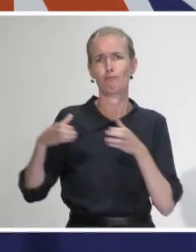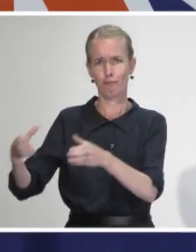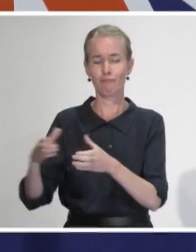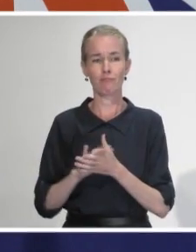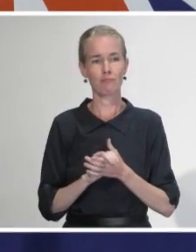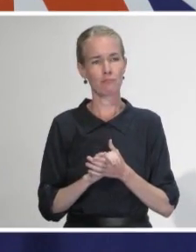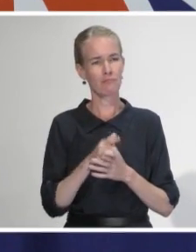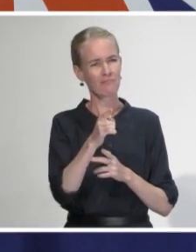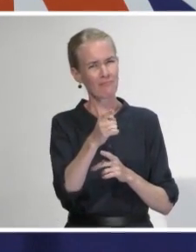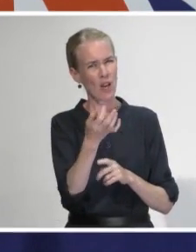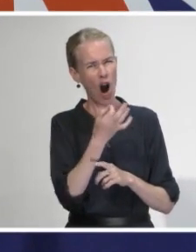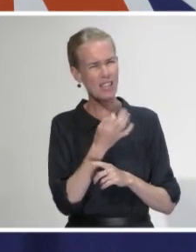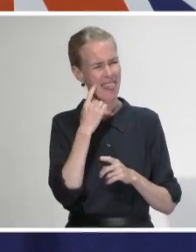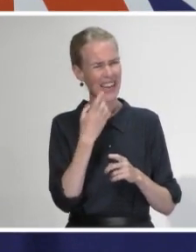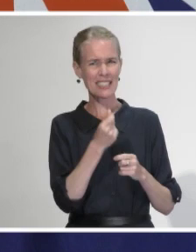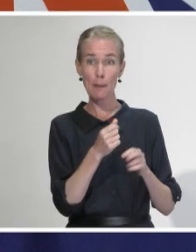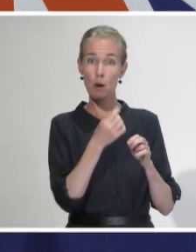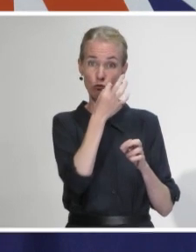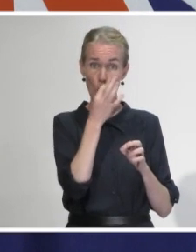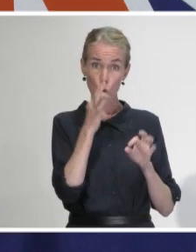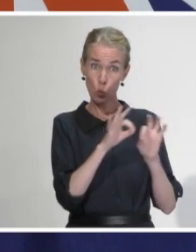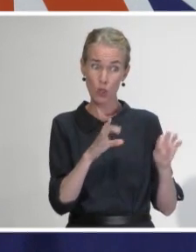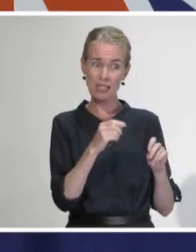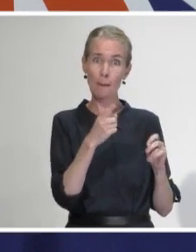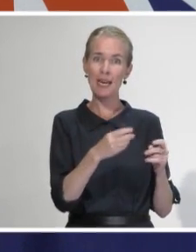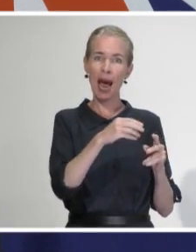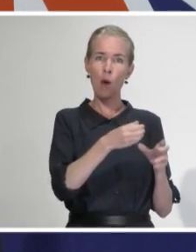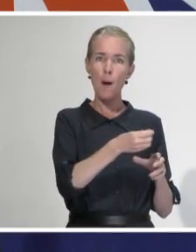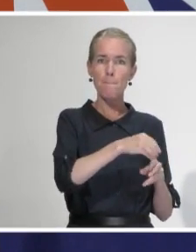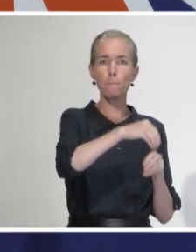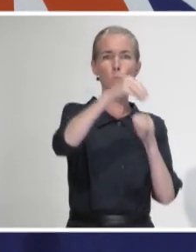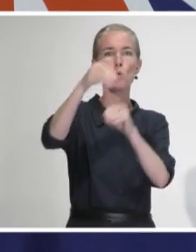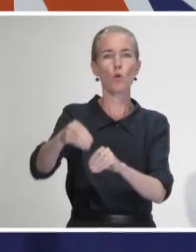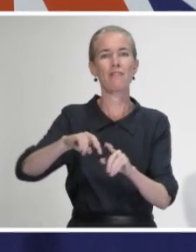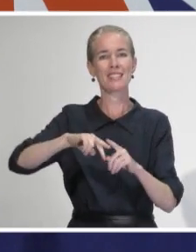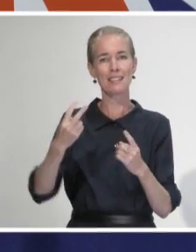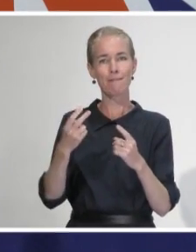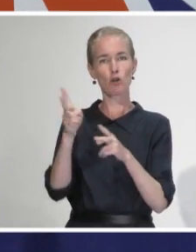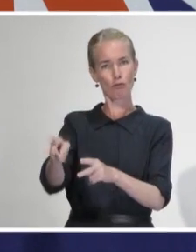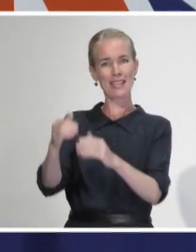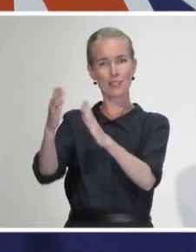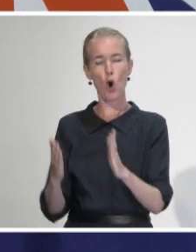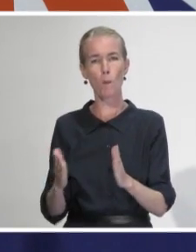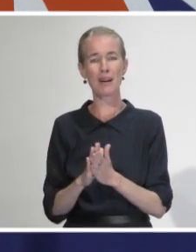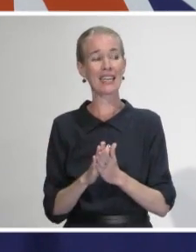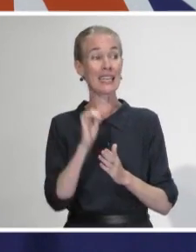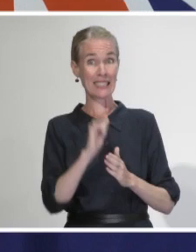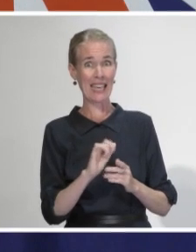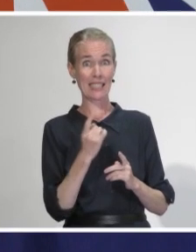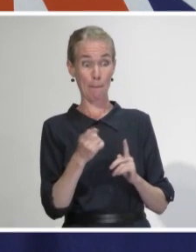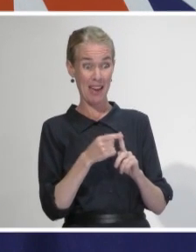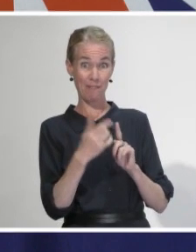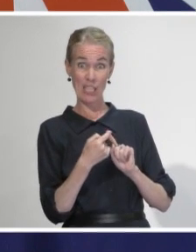residences though, haven't they? From the Rosewood facility? Yes, but not from the part that had the infection is my understanding.